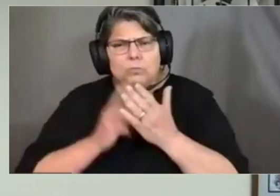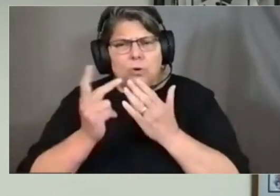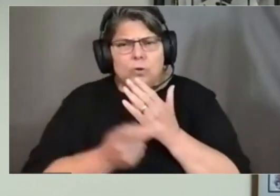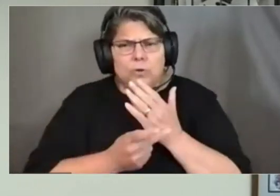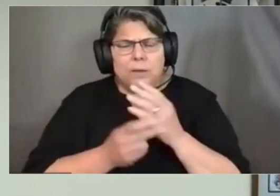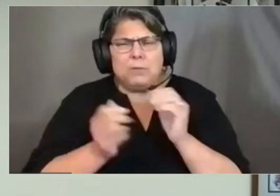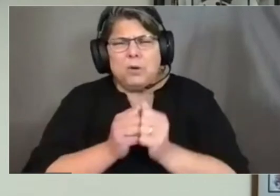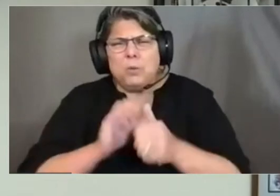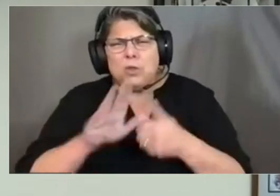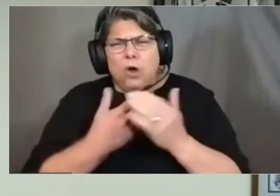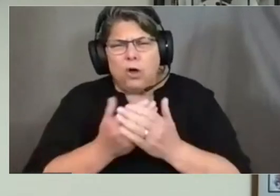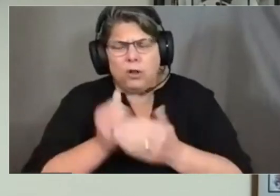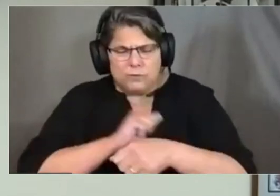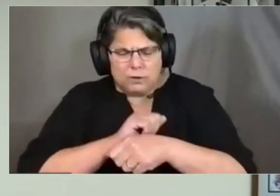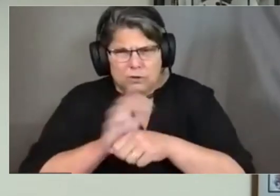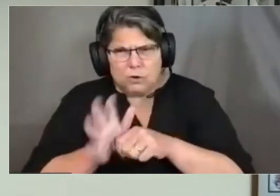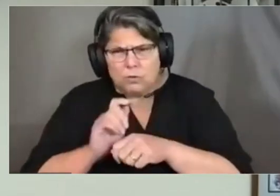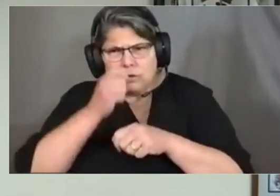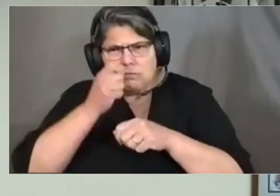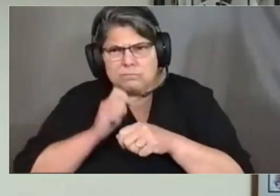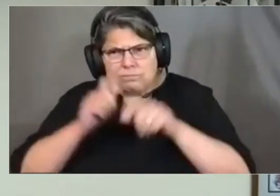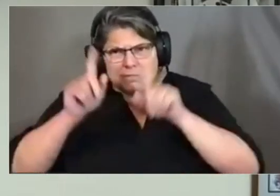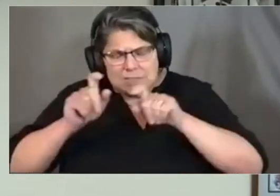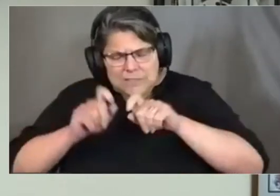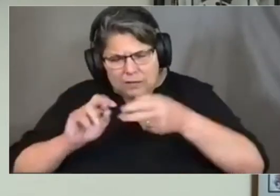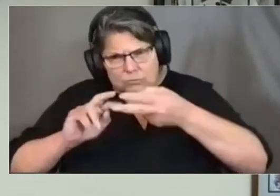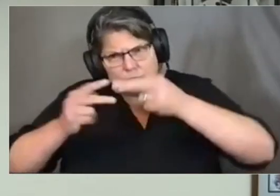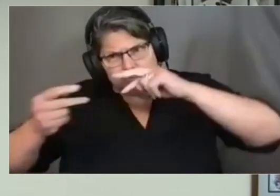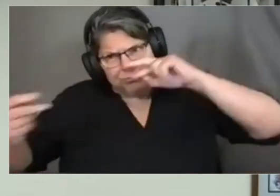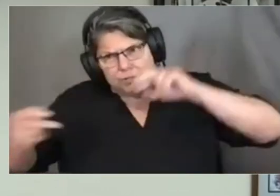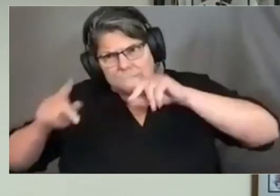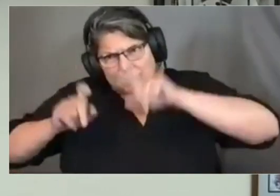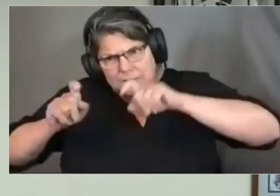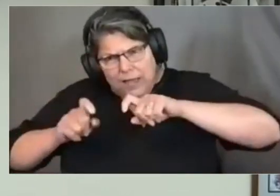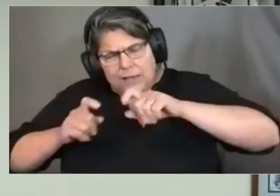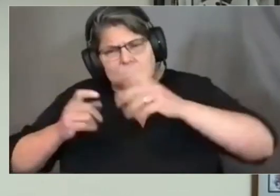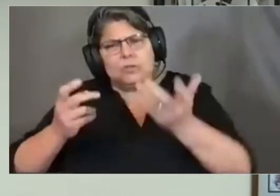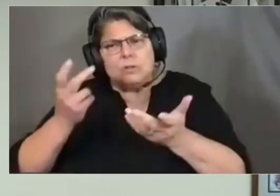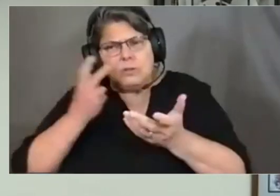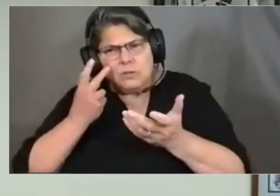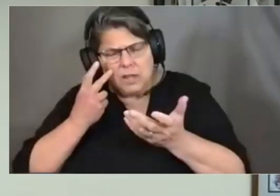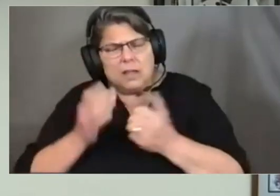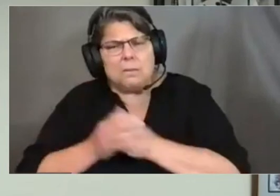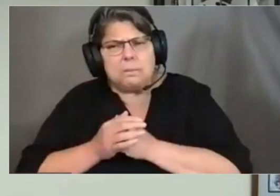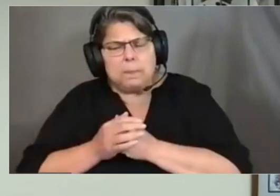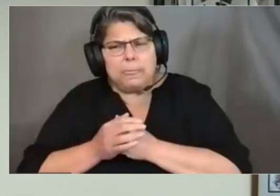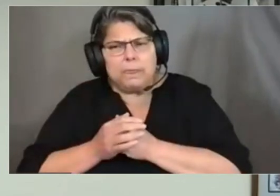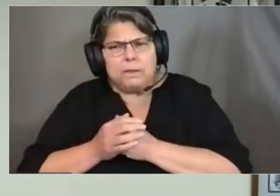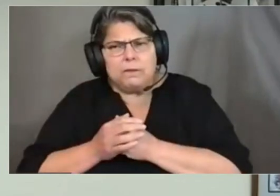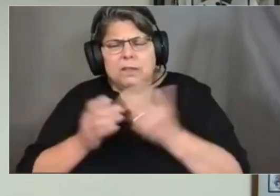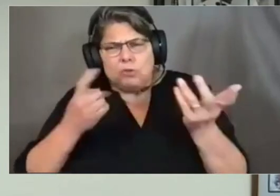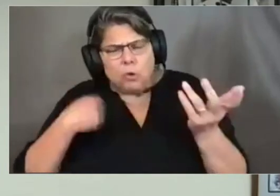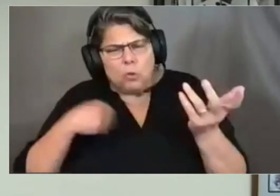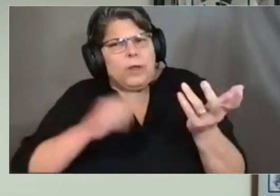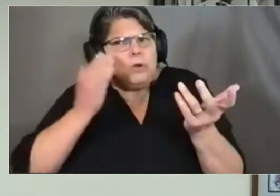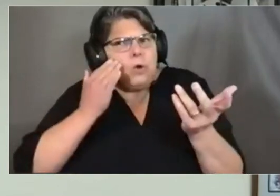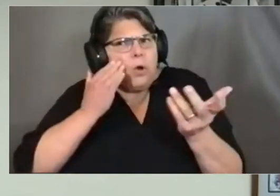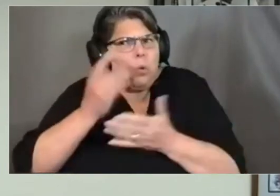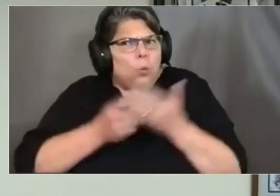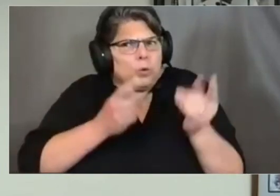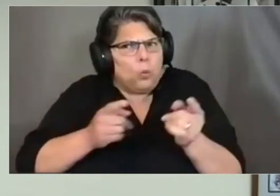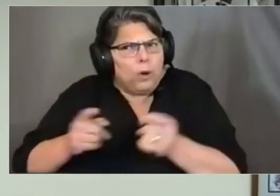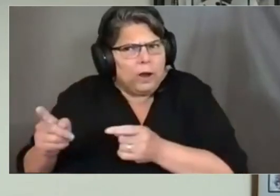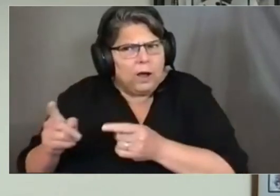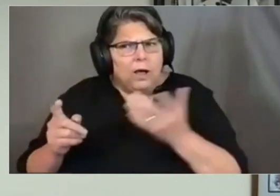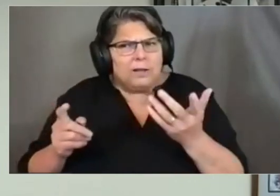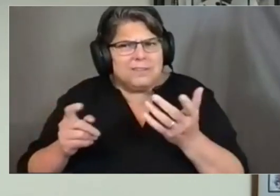sequencing through VRDL, and this would be for situational awareness. It takes a